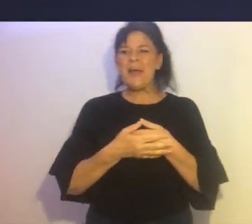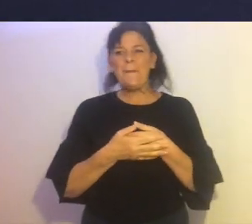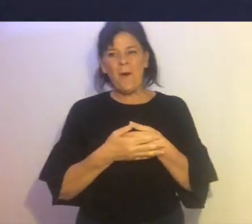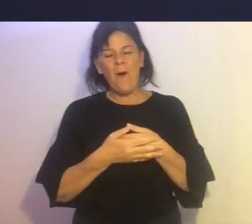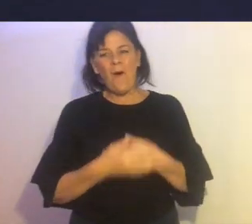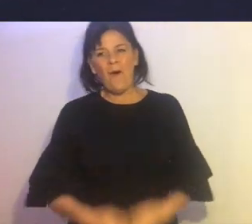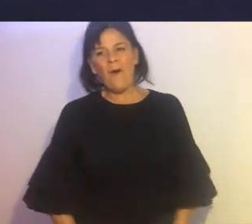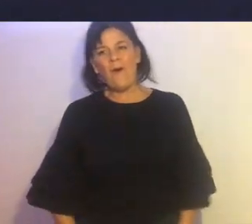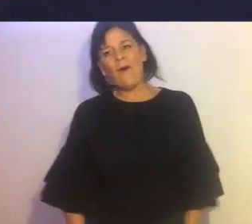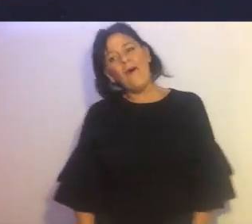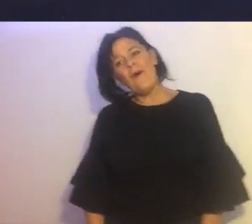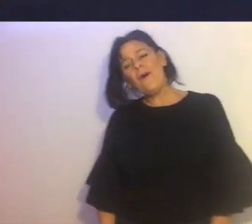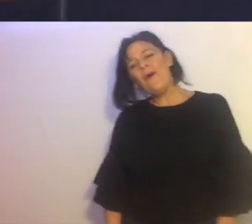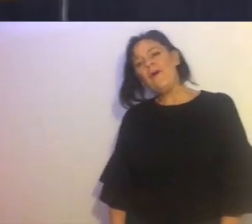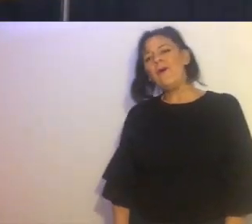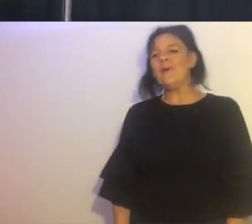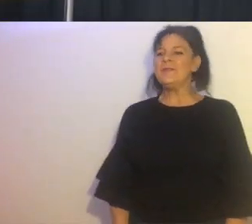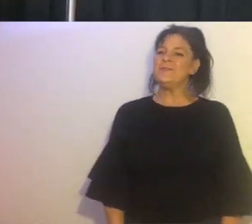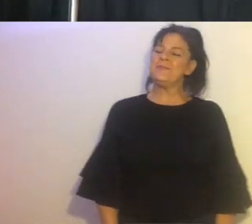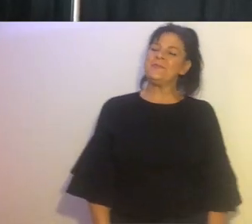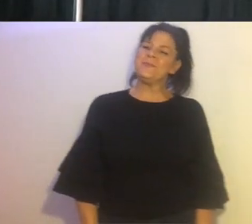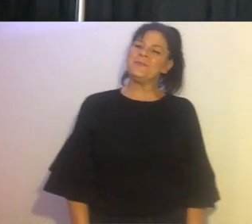all just some more